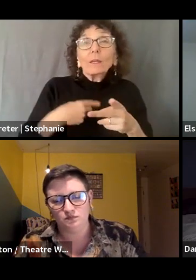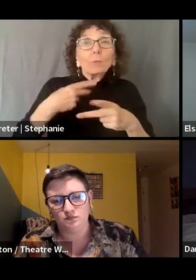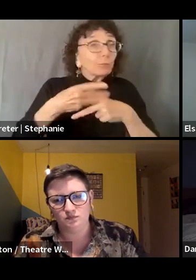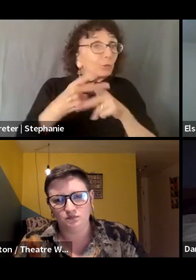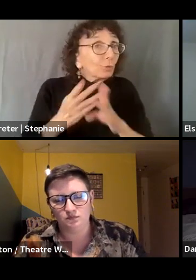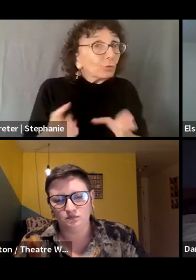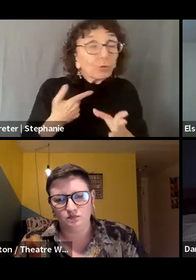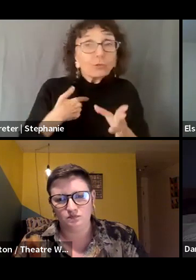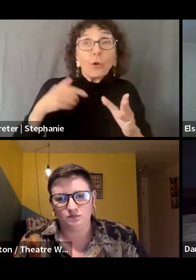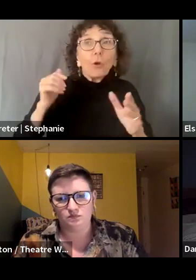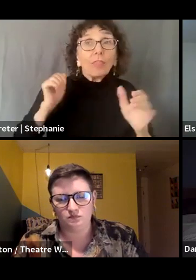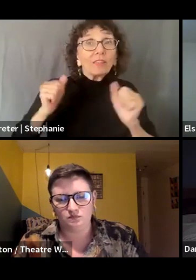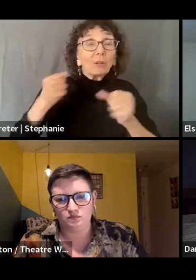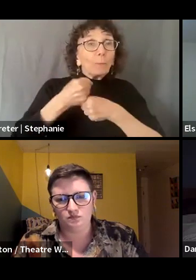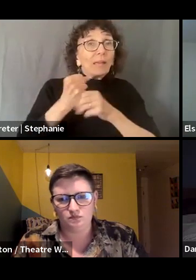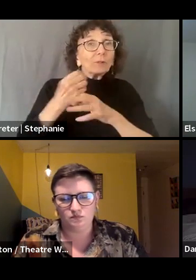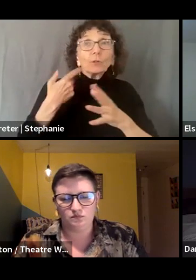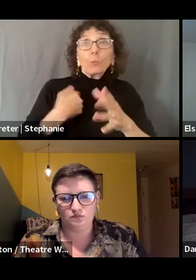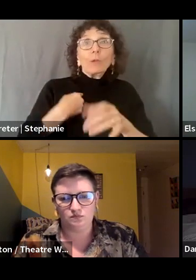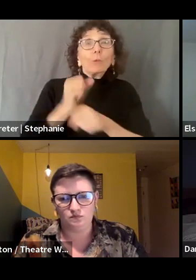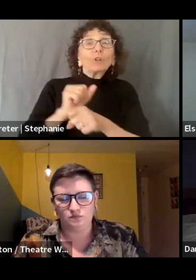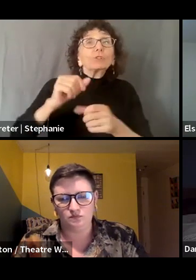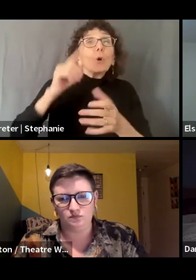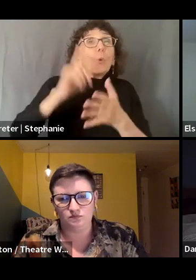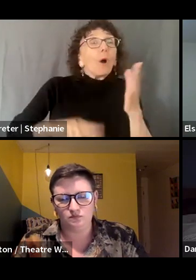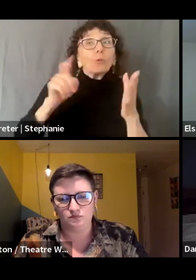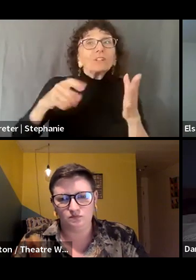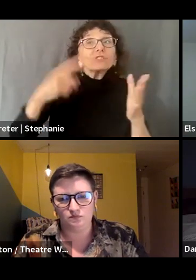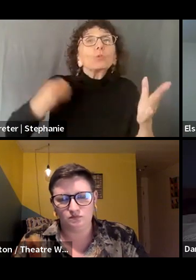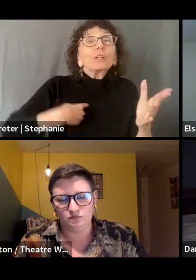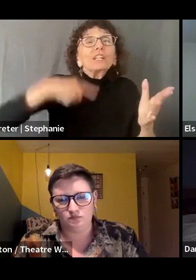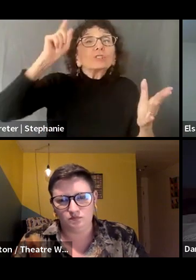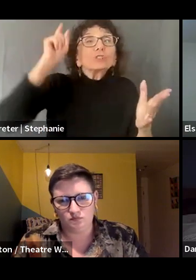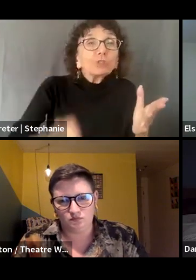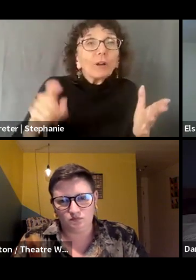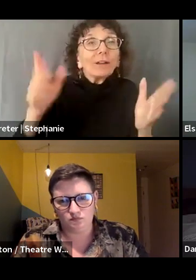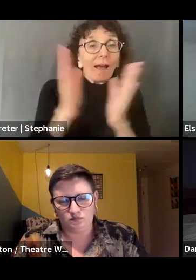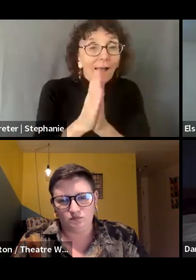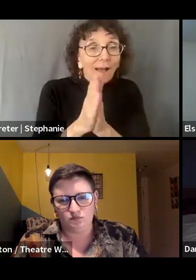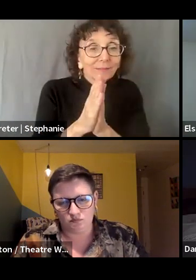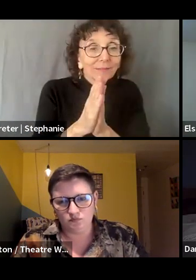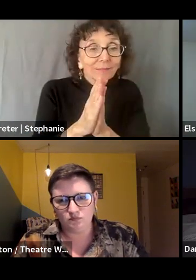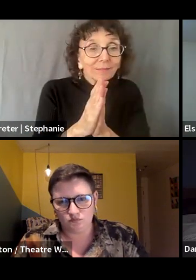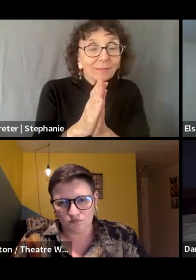we as workers should be asking as we move forward if we want to make things better.